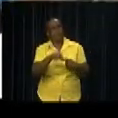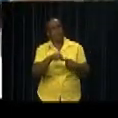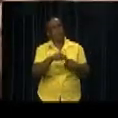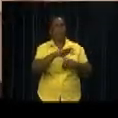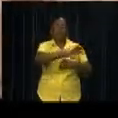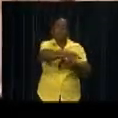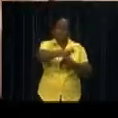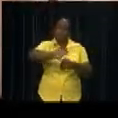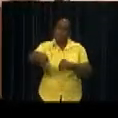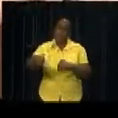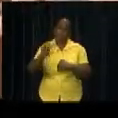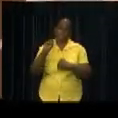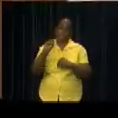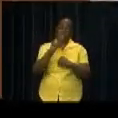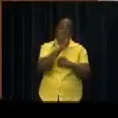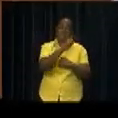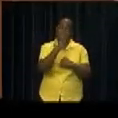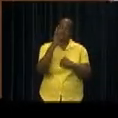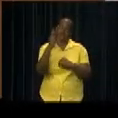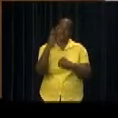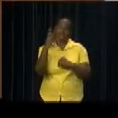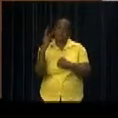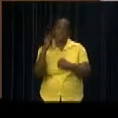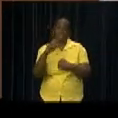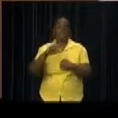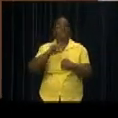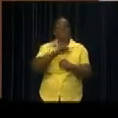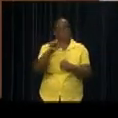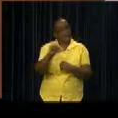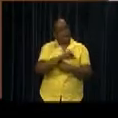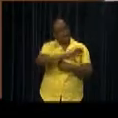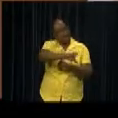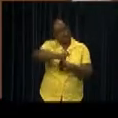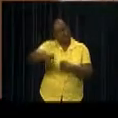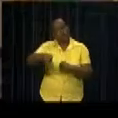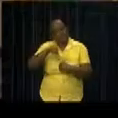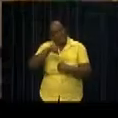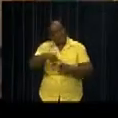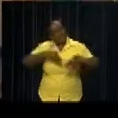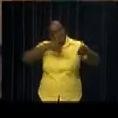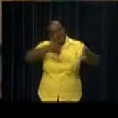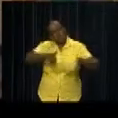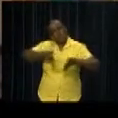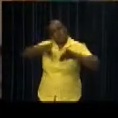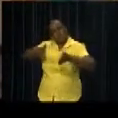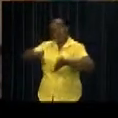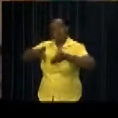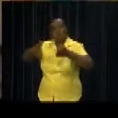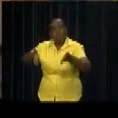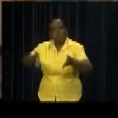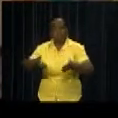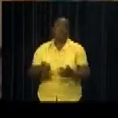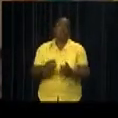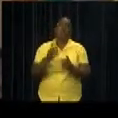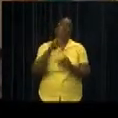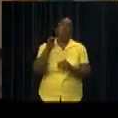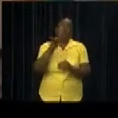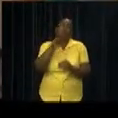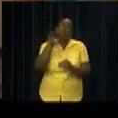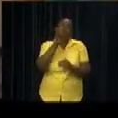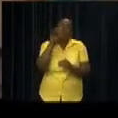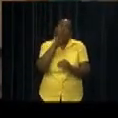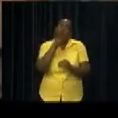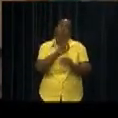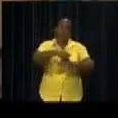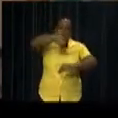13. The villages which have been visited are Gengestan and Pamboko, Lispansi 1 and 2